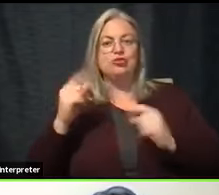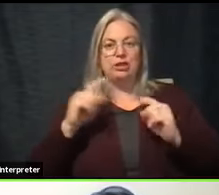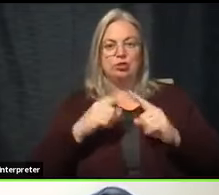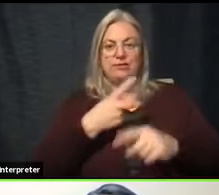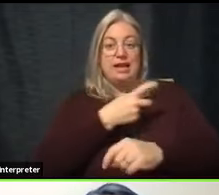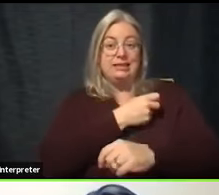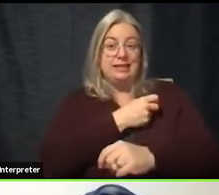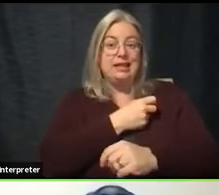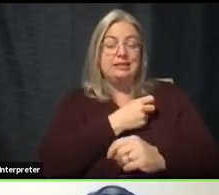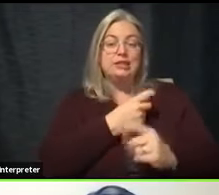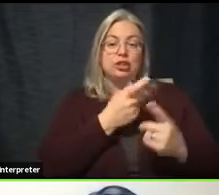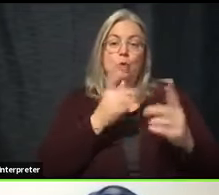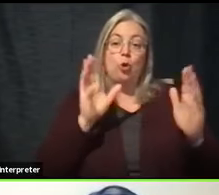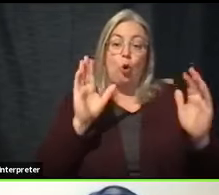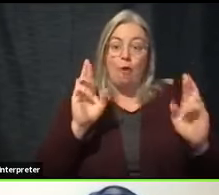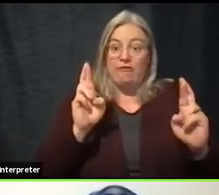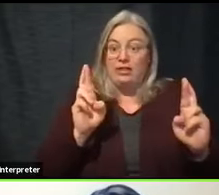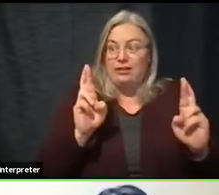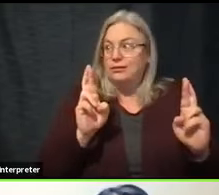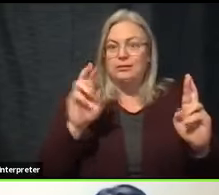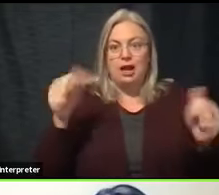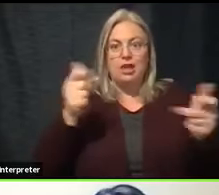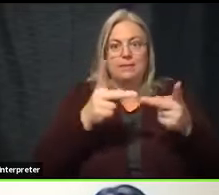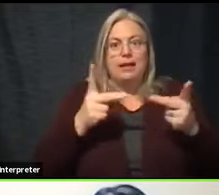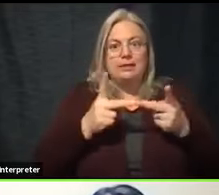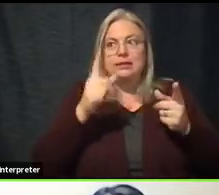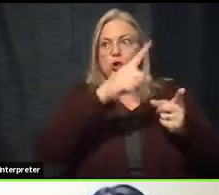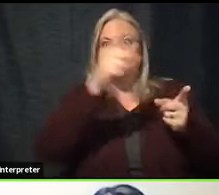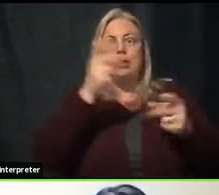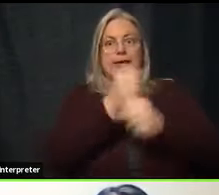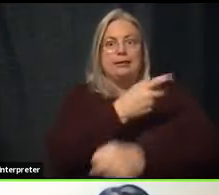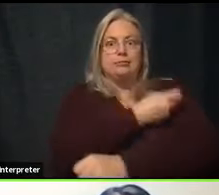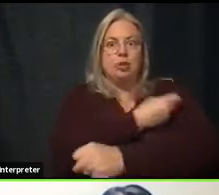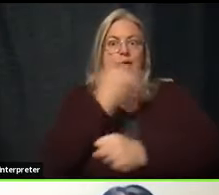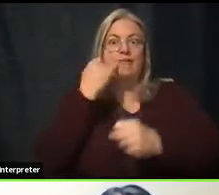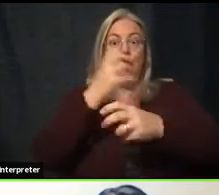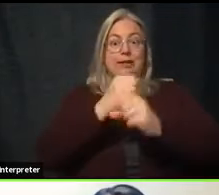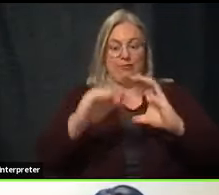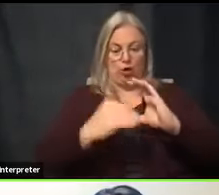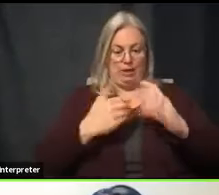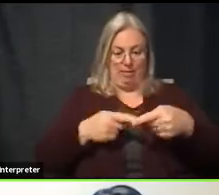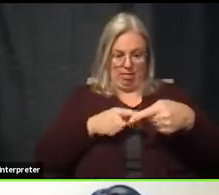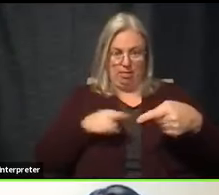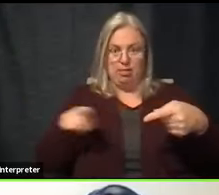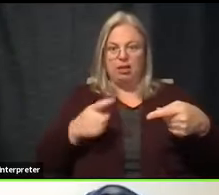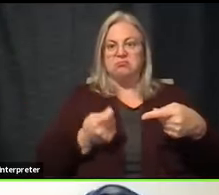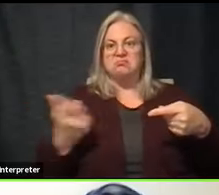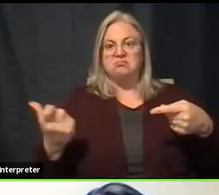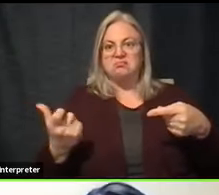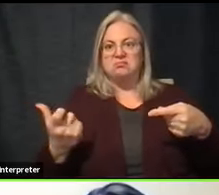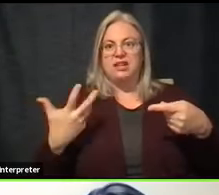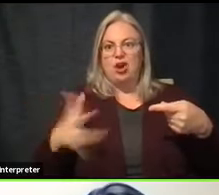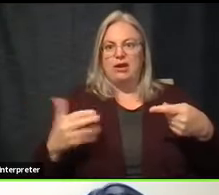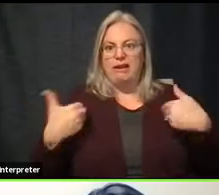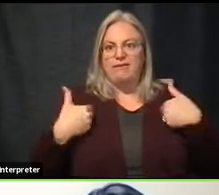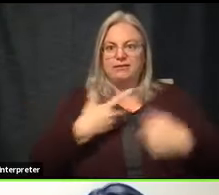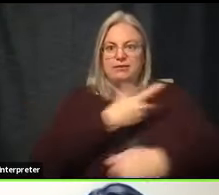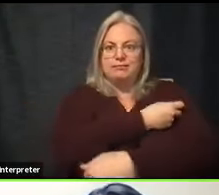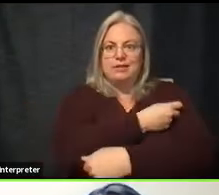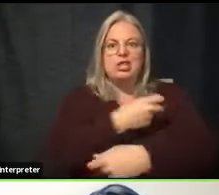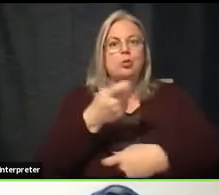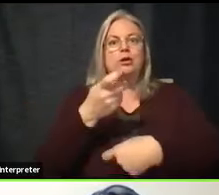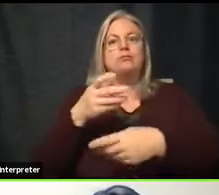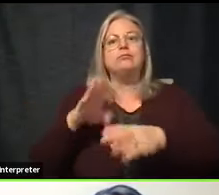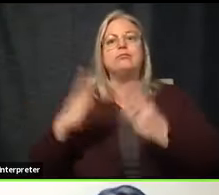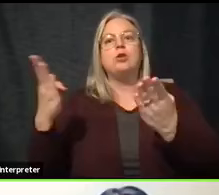we're hopeful that you've been able to get it somewhere else. And so just go ahead and delete our email, and we'll go ahead and invite someone else for that appointment.